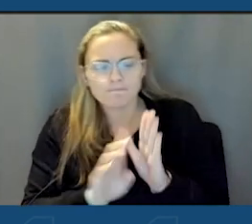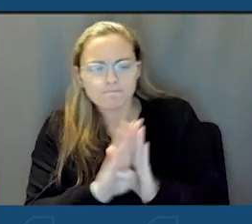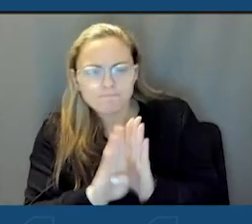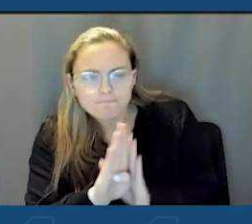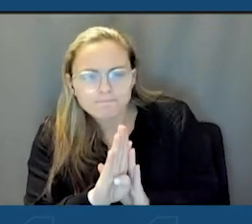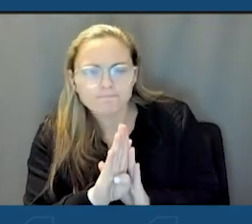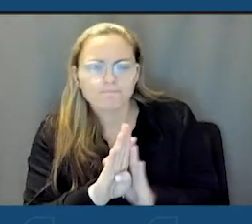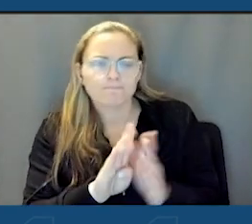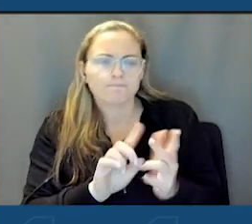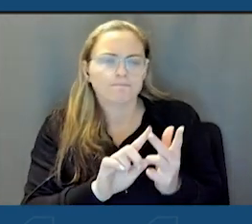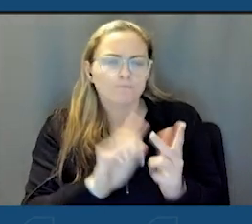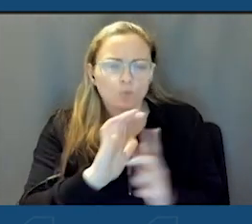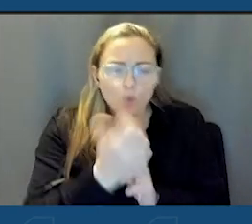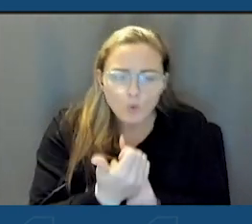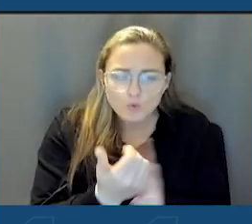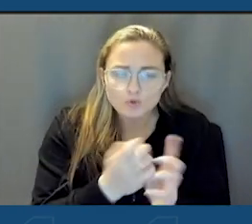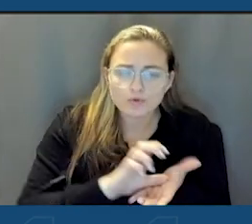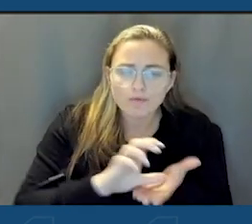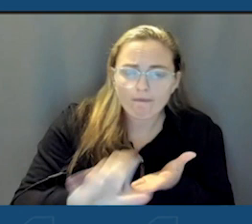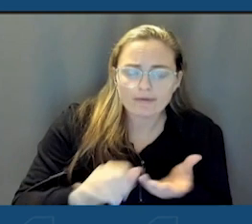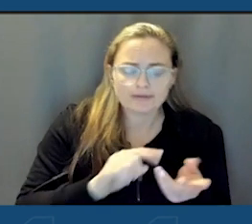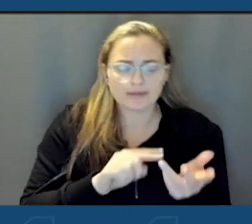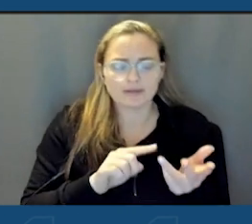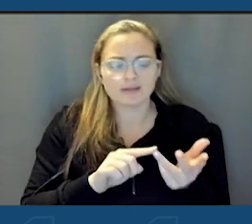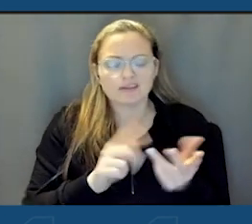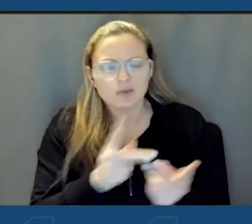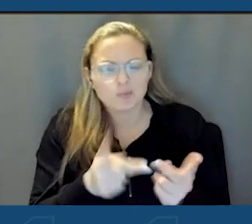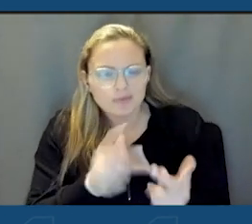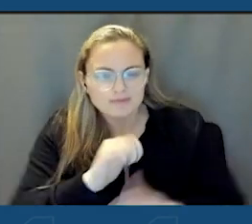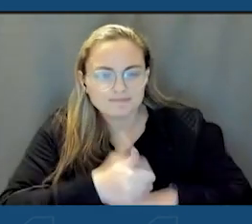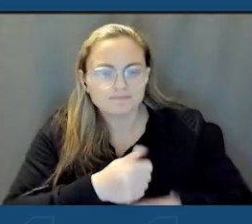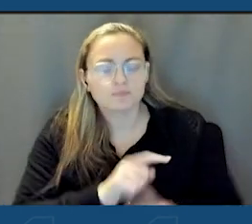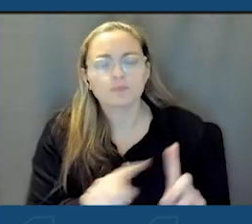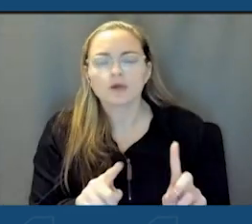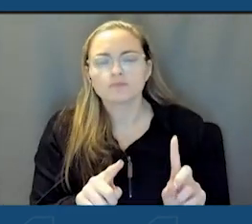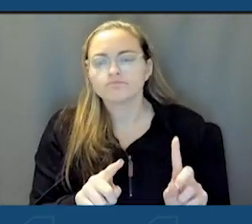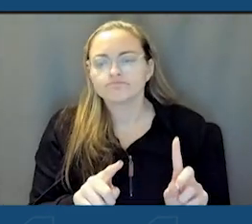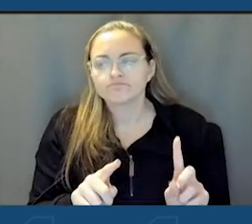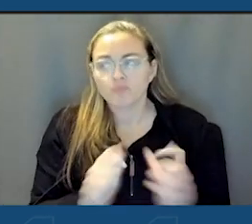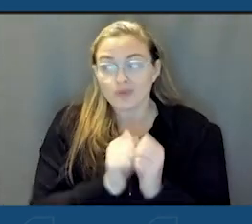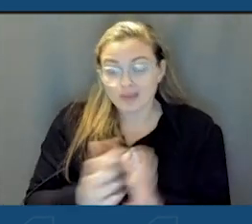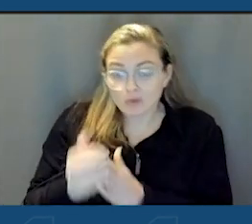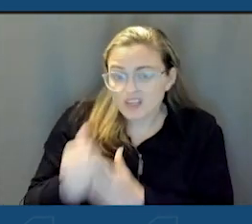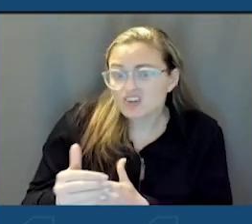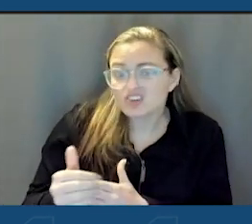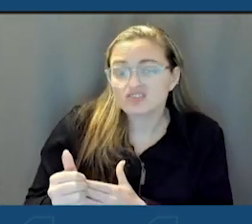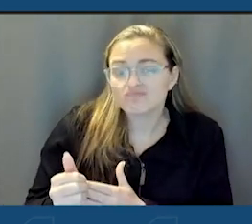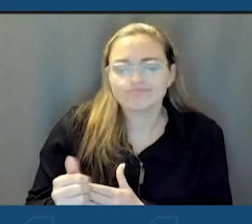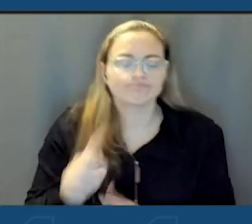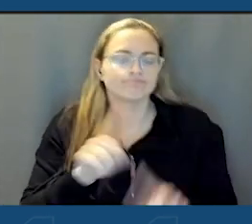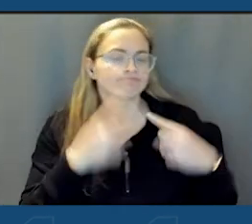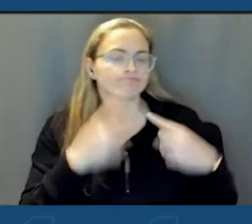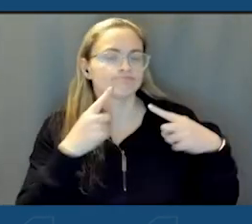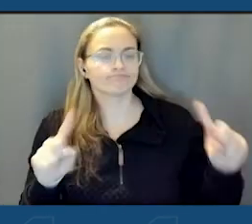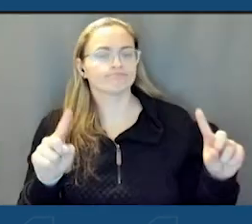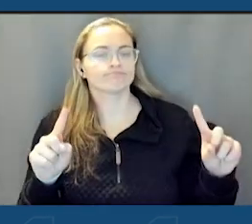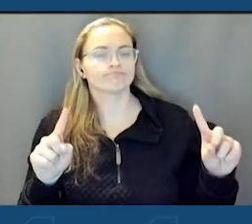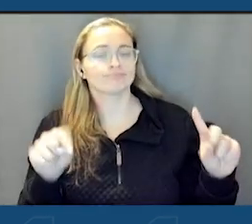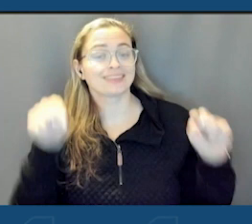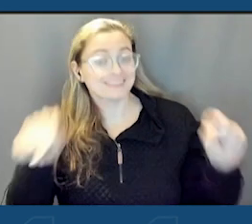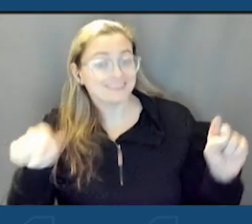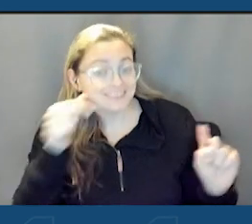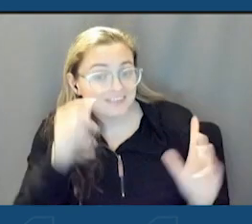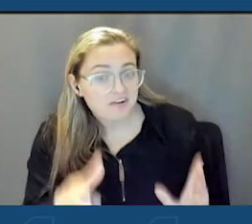assets, community efforts, and placemaking. But none of that works without leadership. Trust me when I tell you that this governor